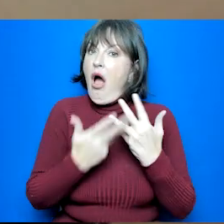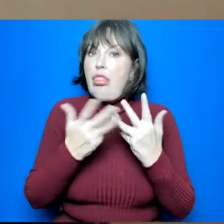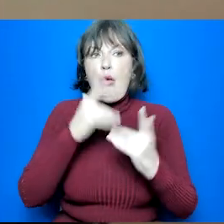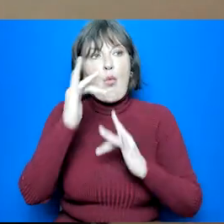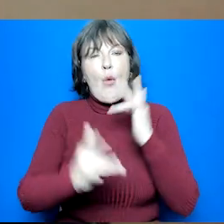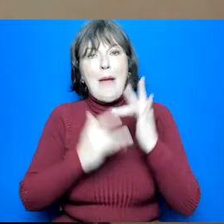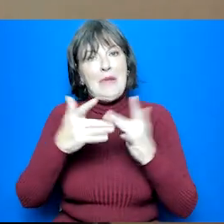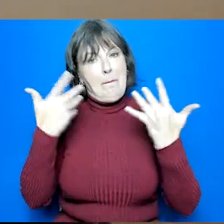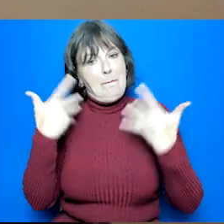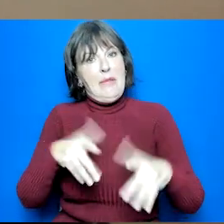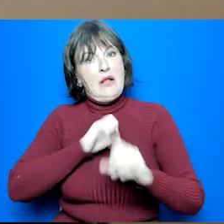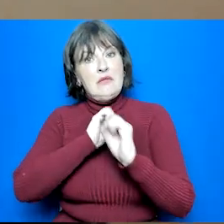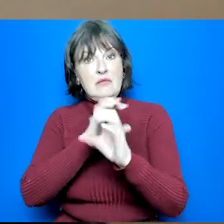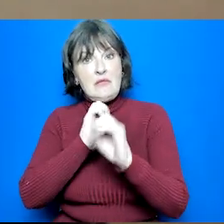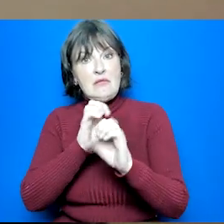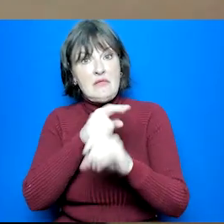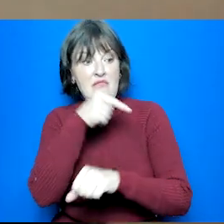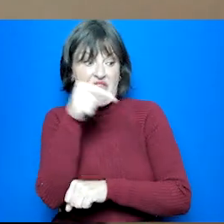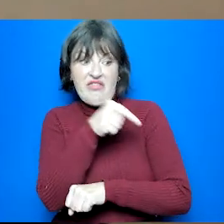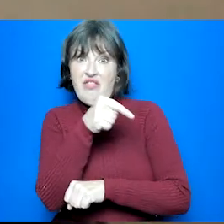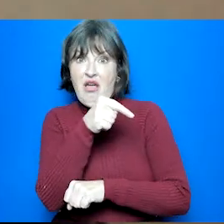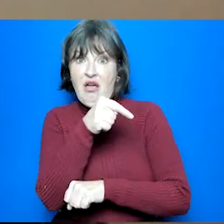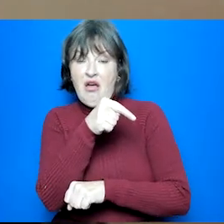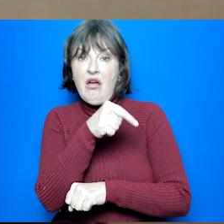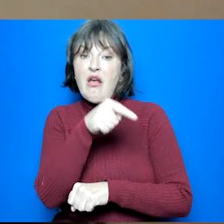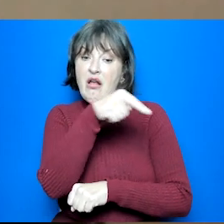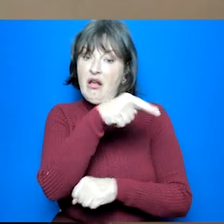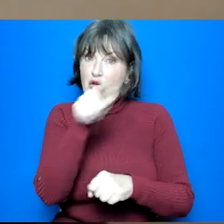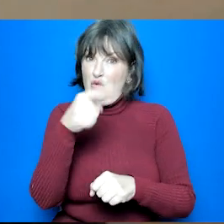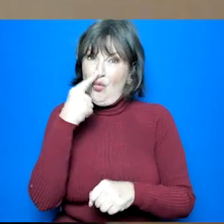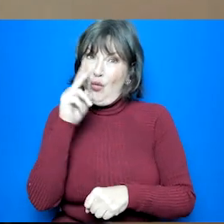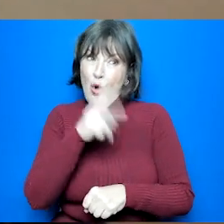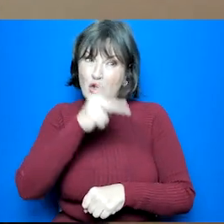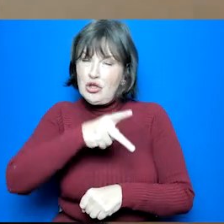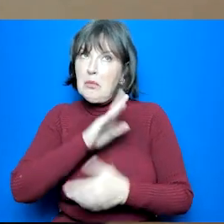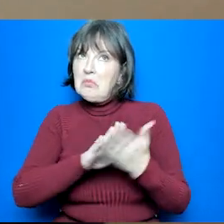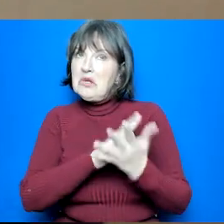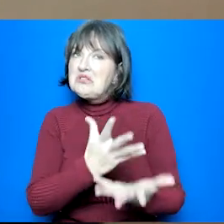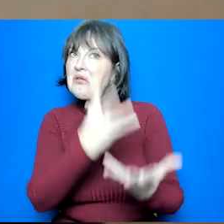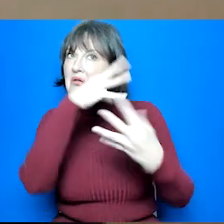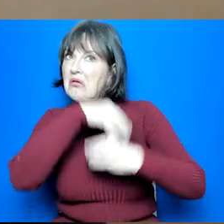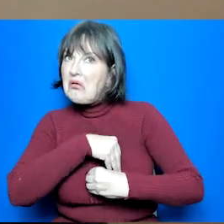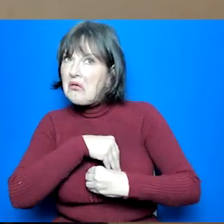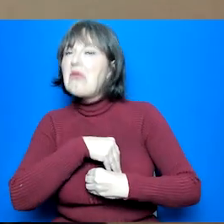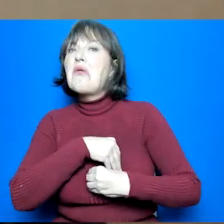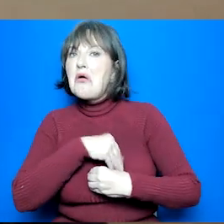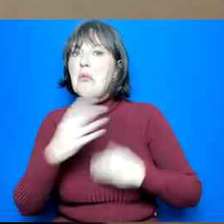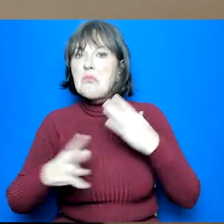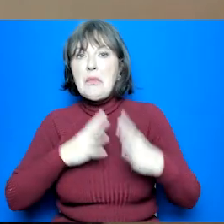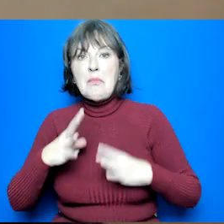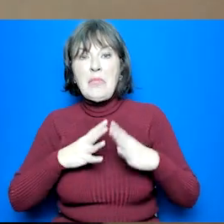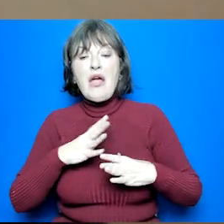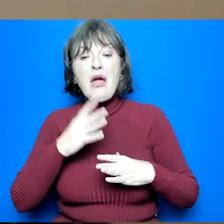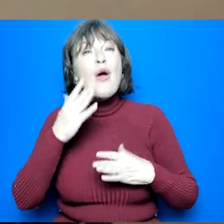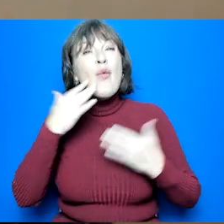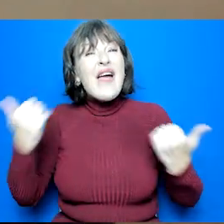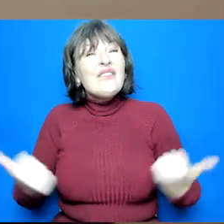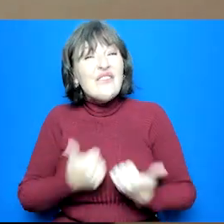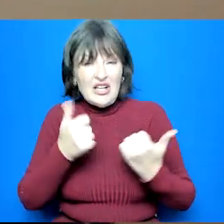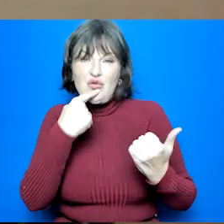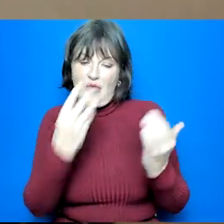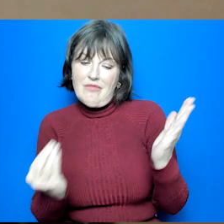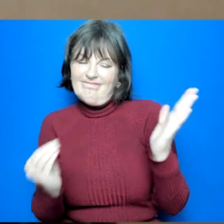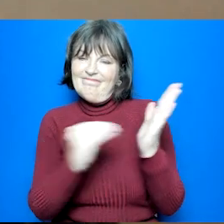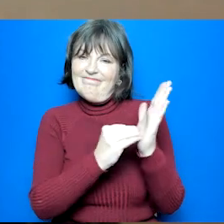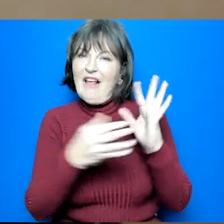and Scottish apprenticeships and we'll put the links in the guidance pack that we send out after the webinar as well just so you can have a look at those if you want